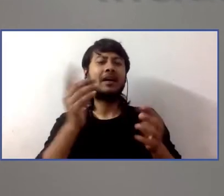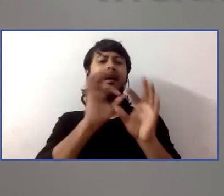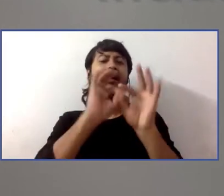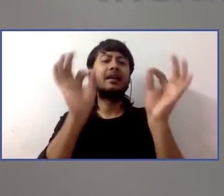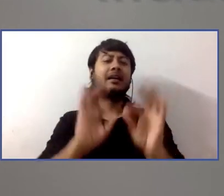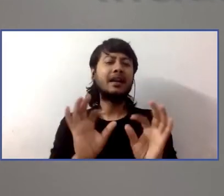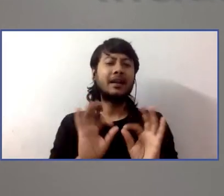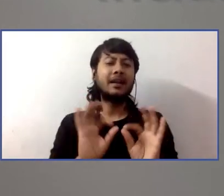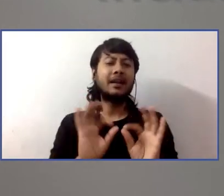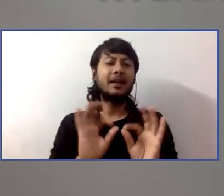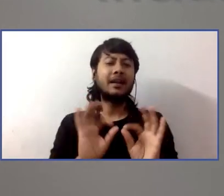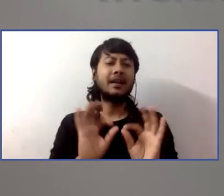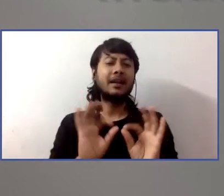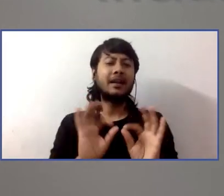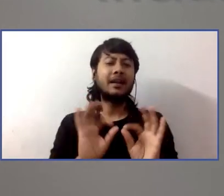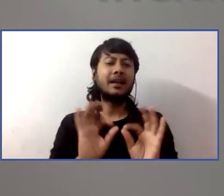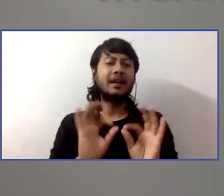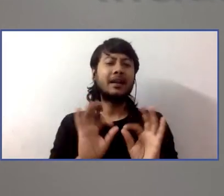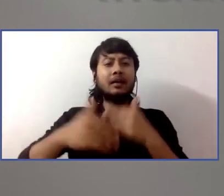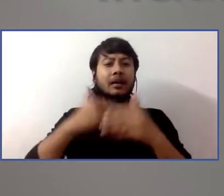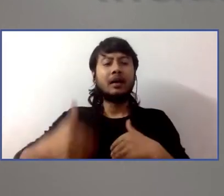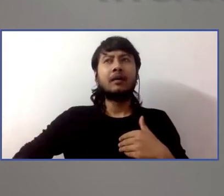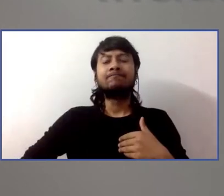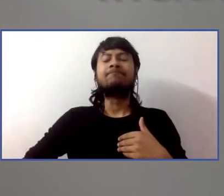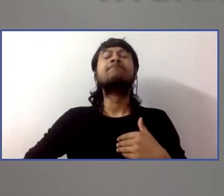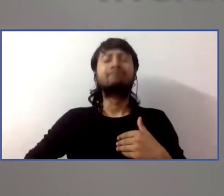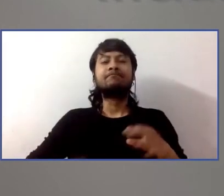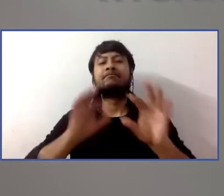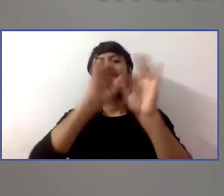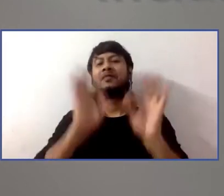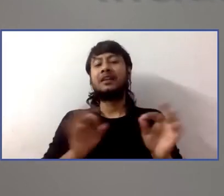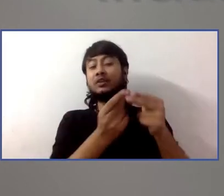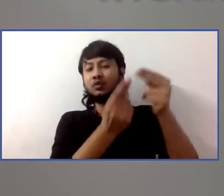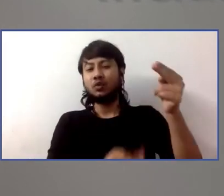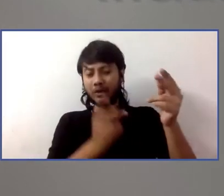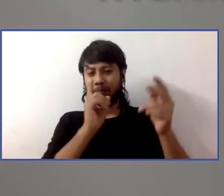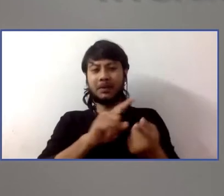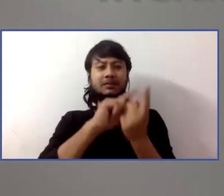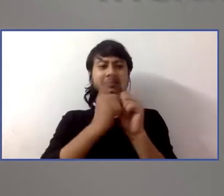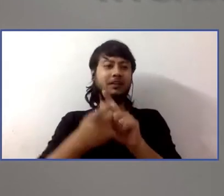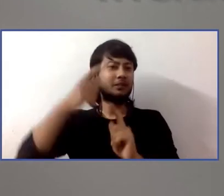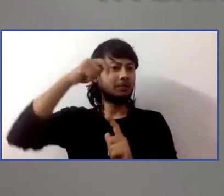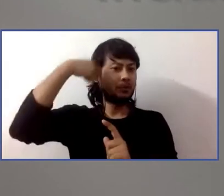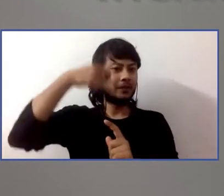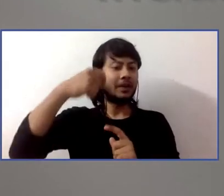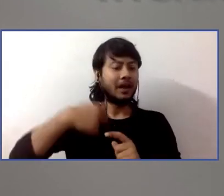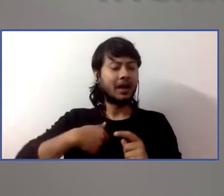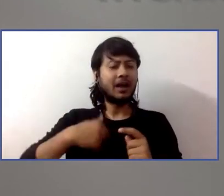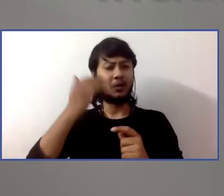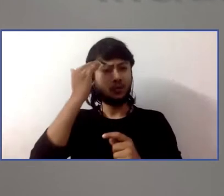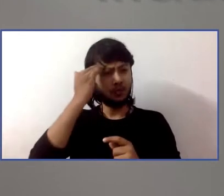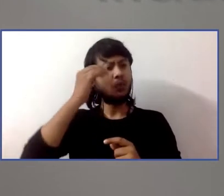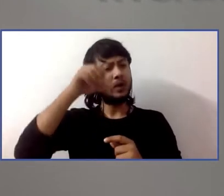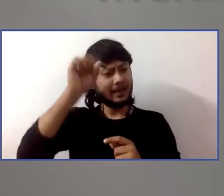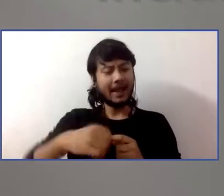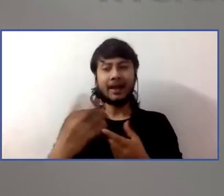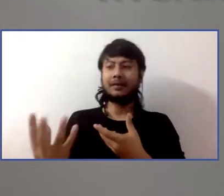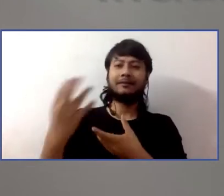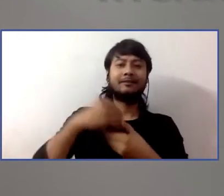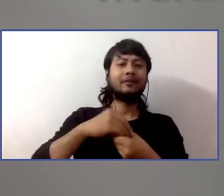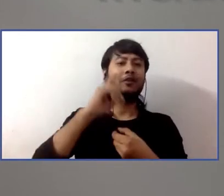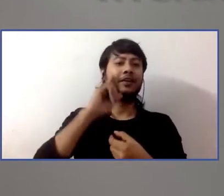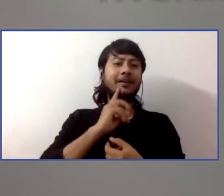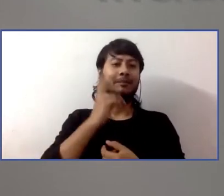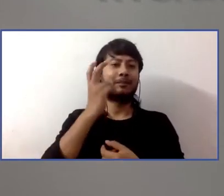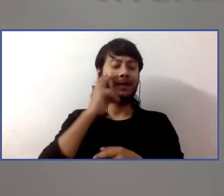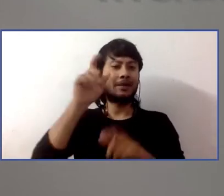feeling that now is the time, I instinctively knew that I wanted to make it alongside the community. And I ended up reaching out